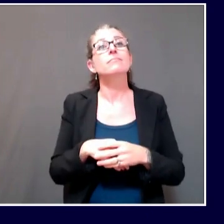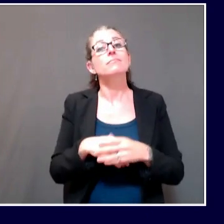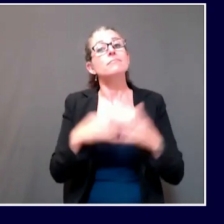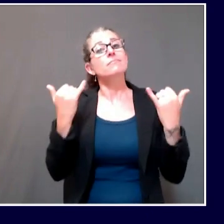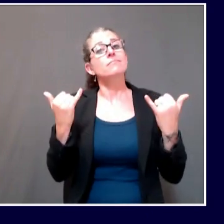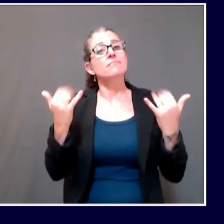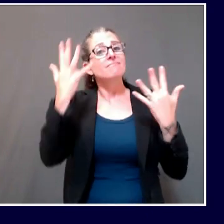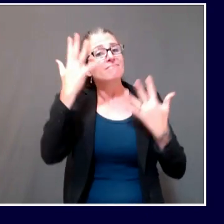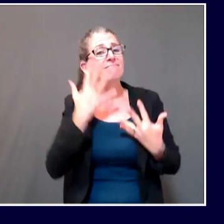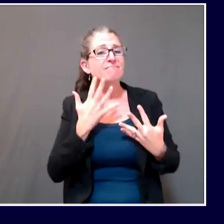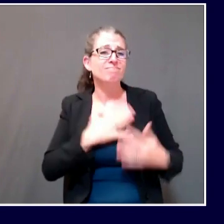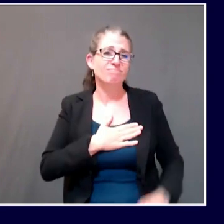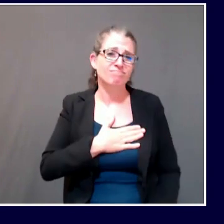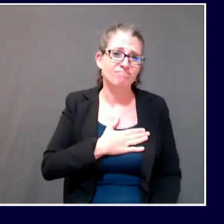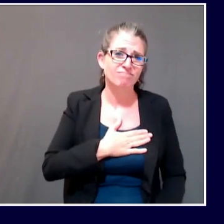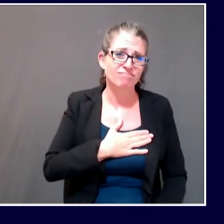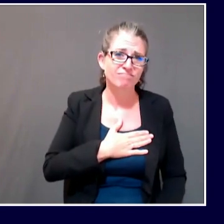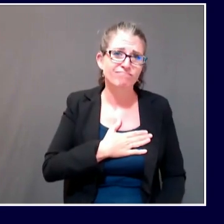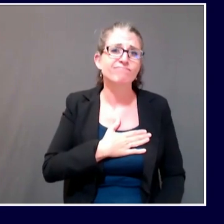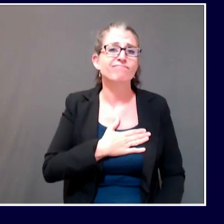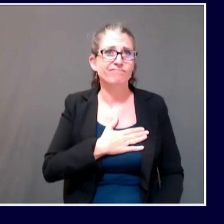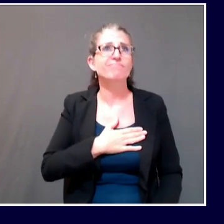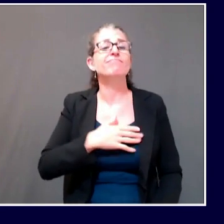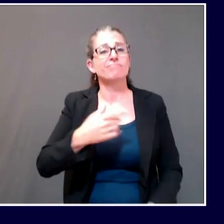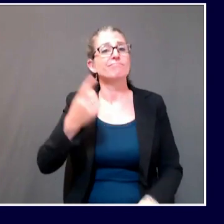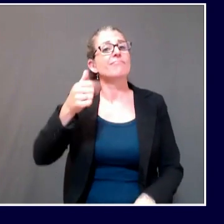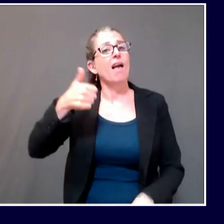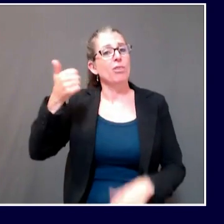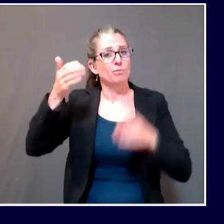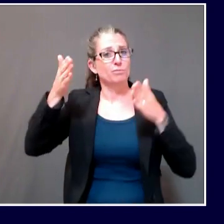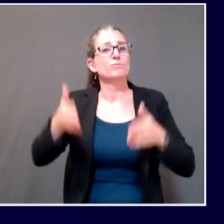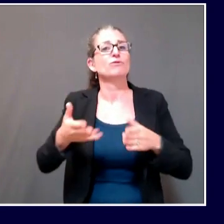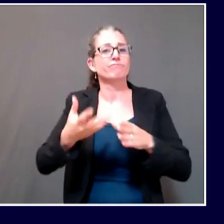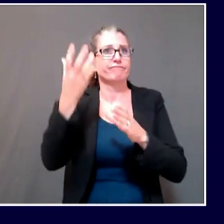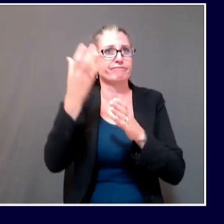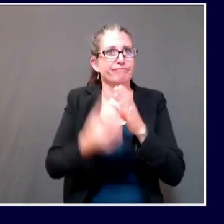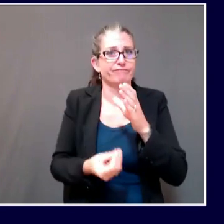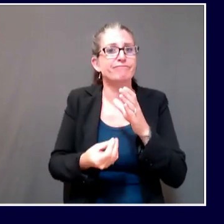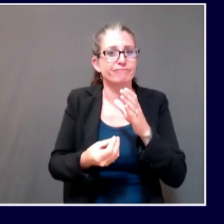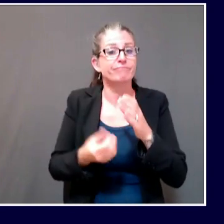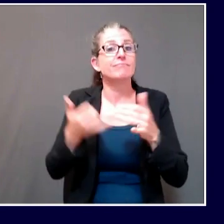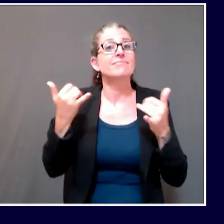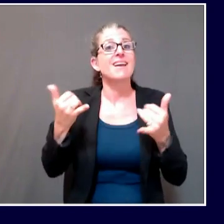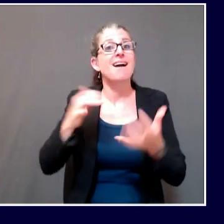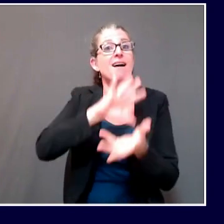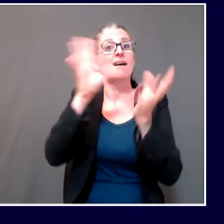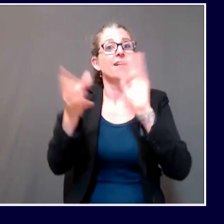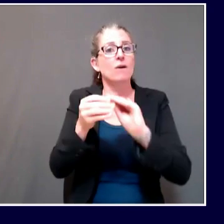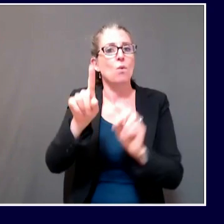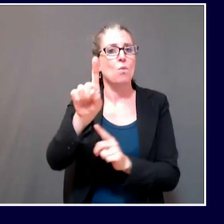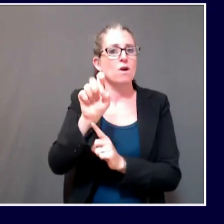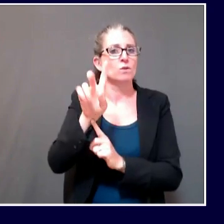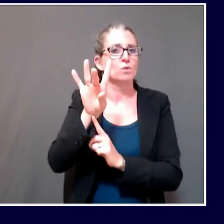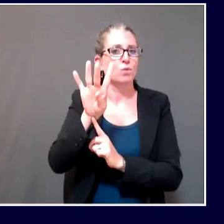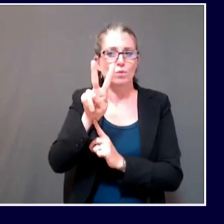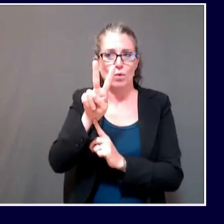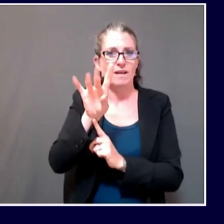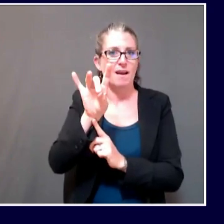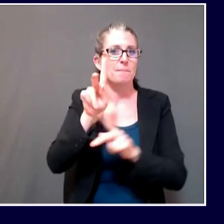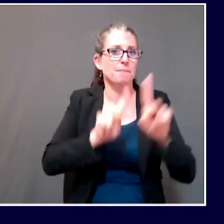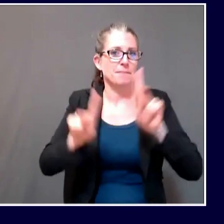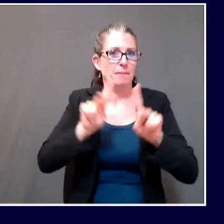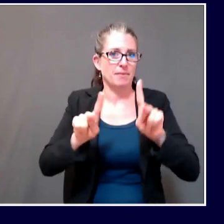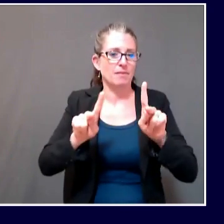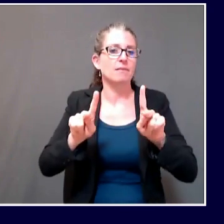CDC is reporting the passing of the 128th person in Maine with COVID-19. This